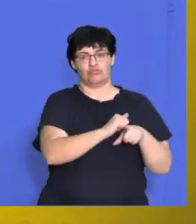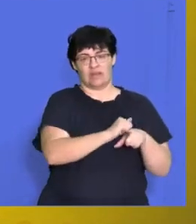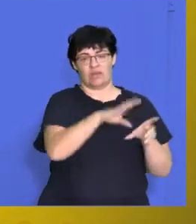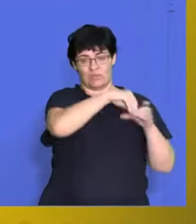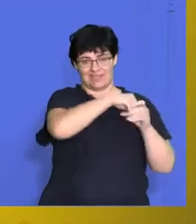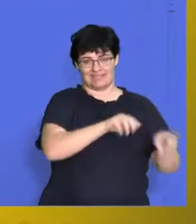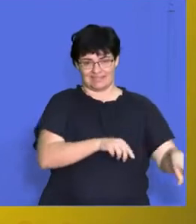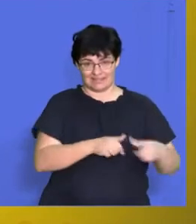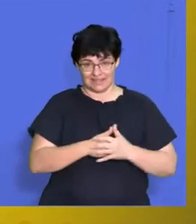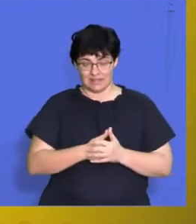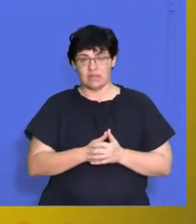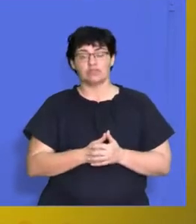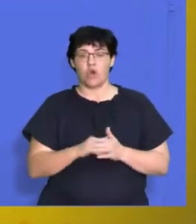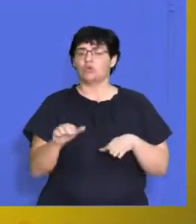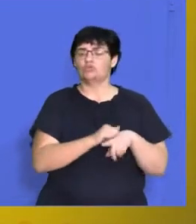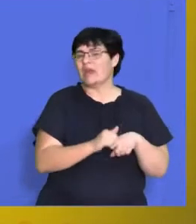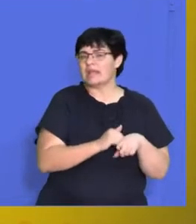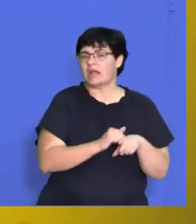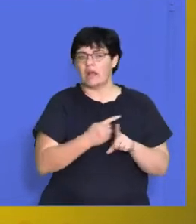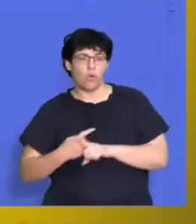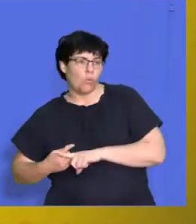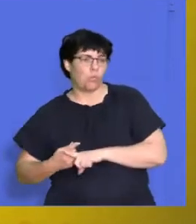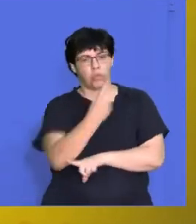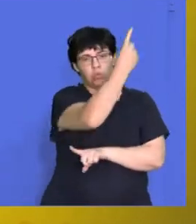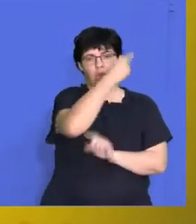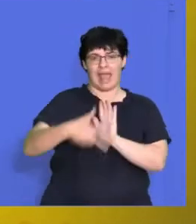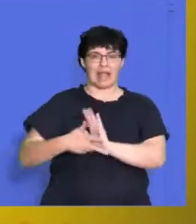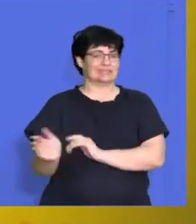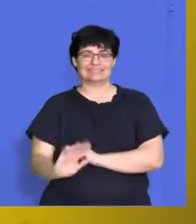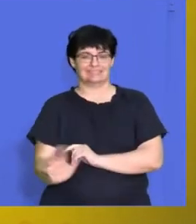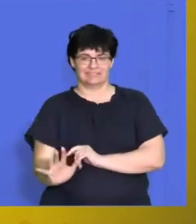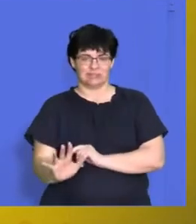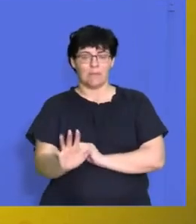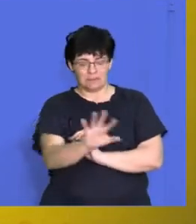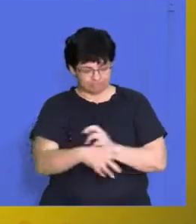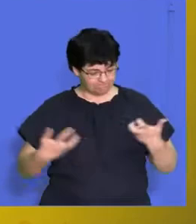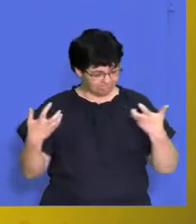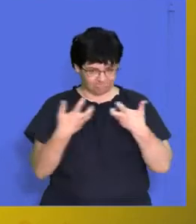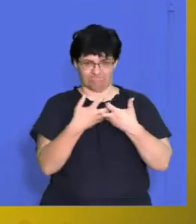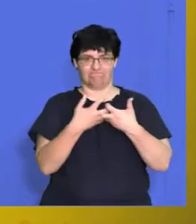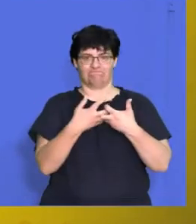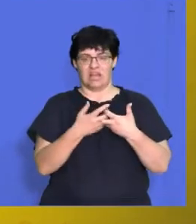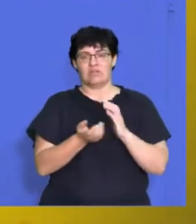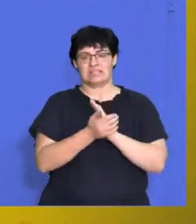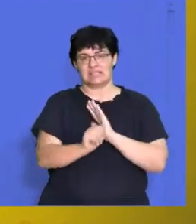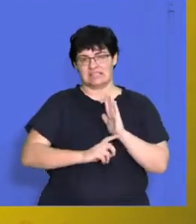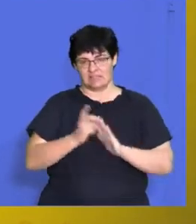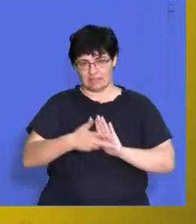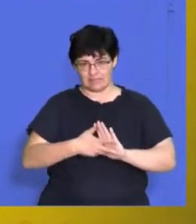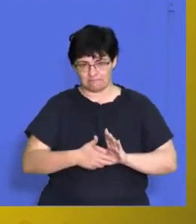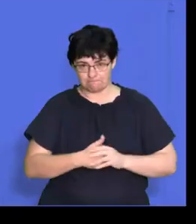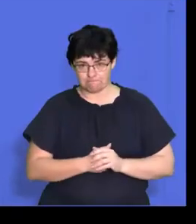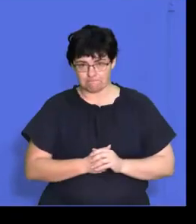workplace so that our training isn't going against the Skills Development Act that is working with the Skills Development Act.